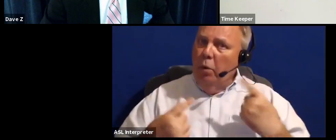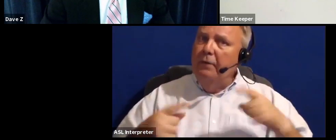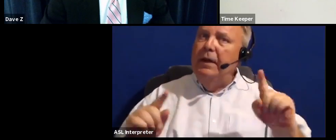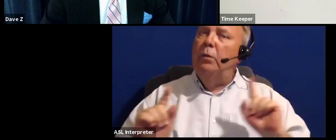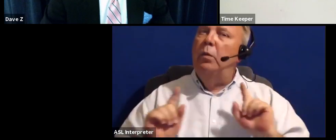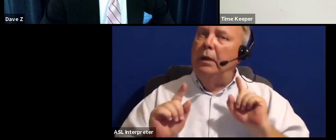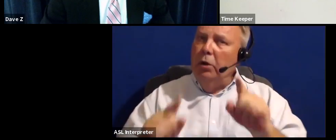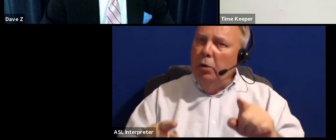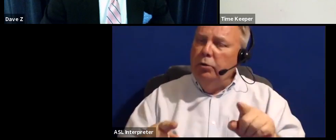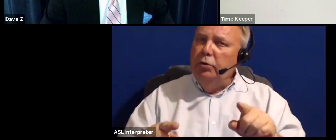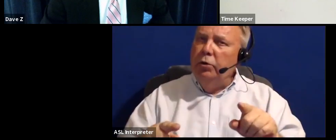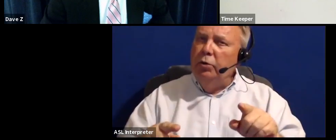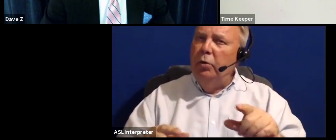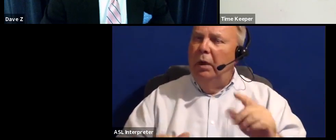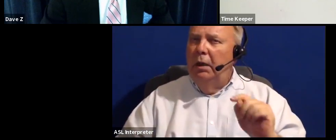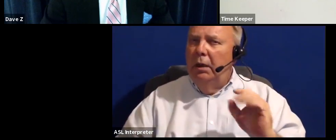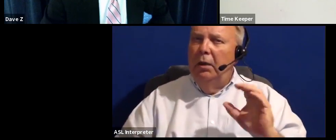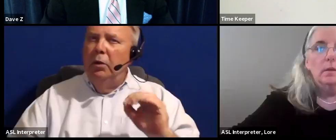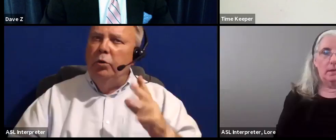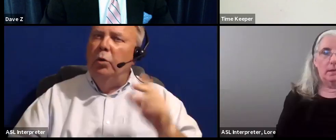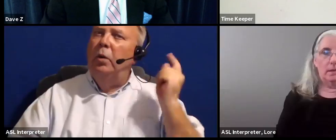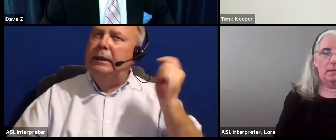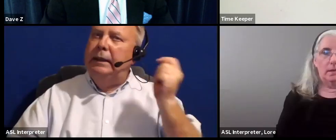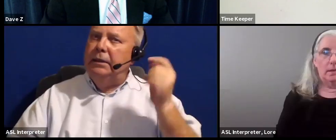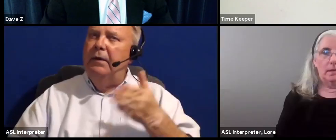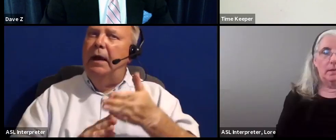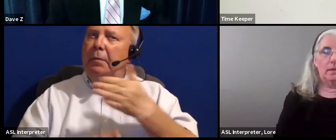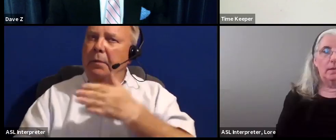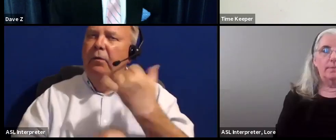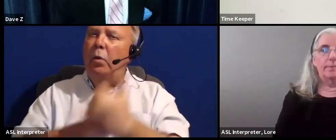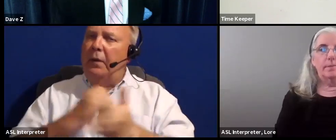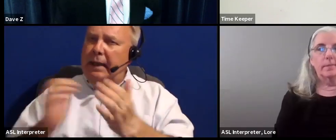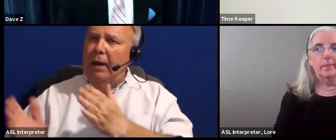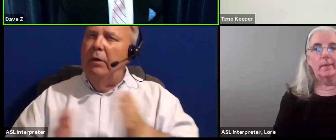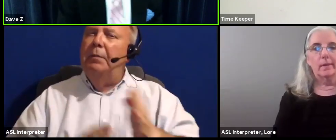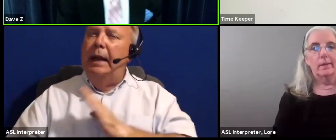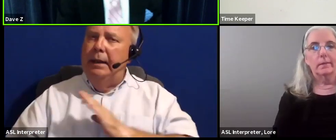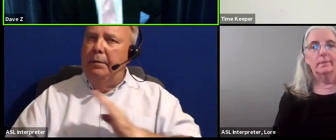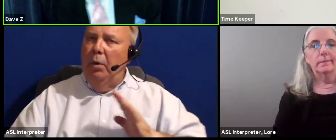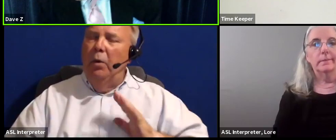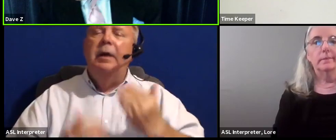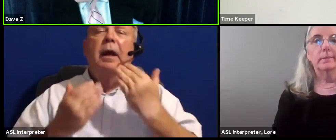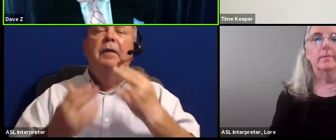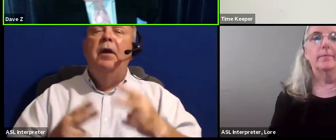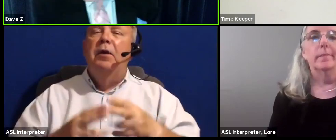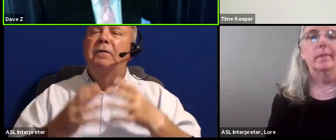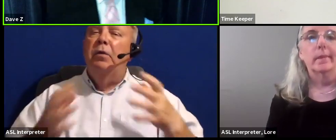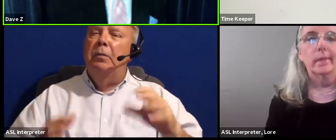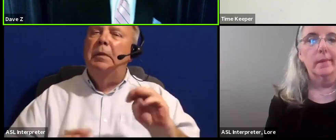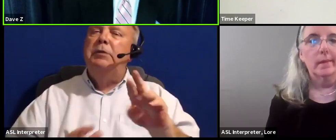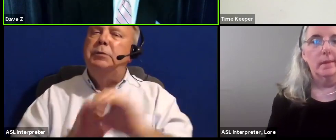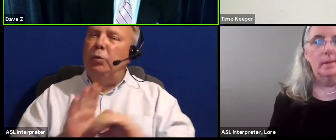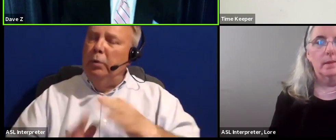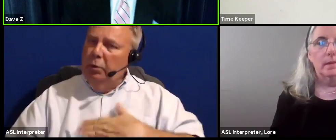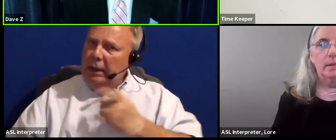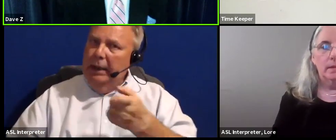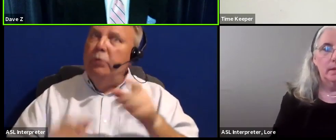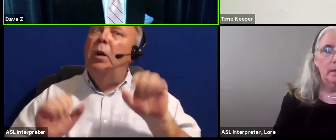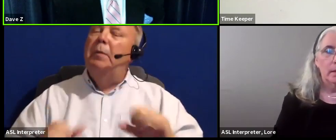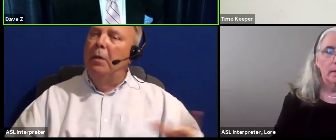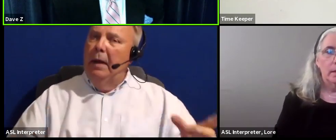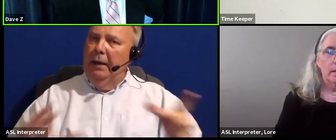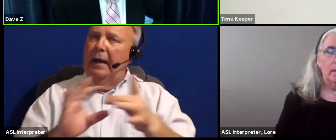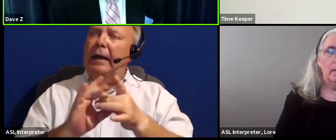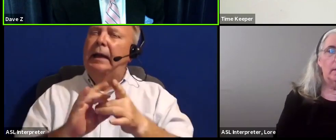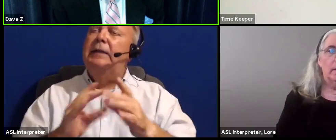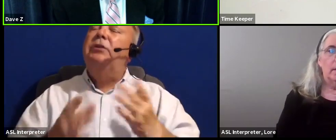to Marlboro to testify before the county planning board. Thank you very much, Mr. Orleans. We're glad you were able to make that connection